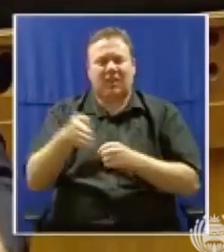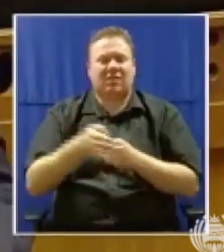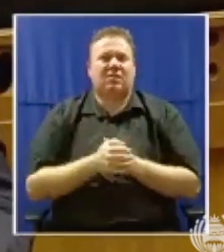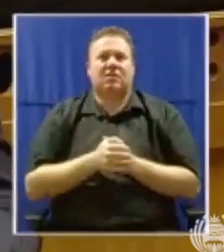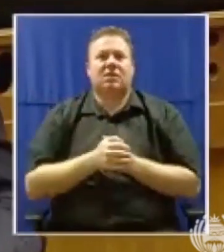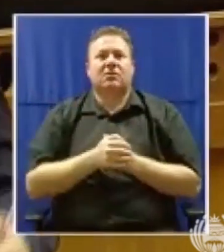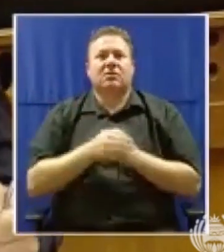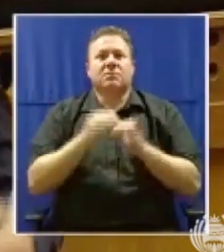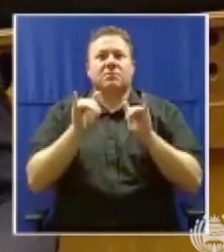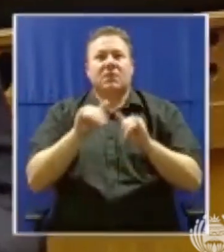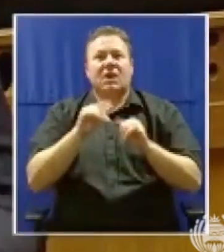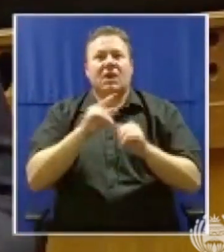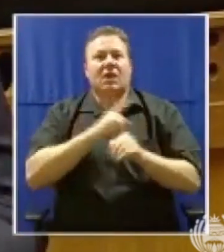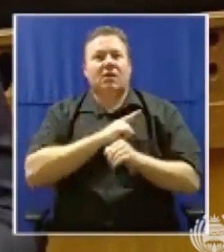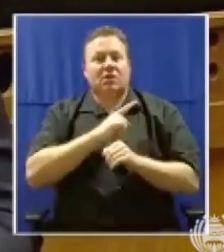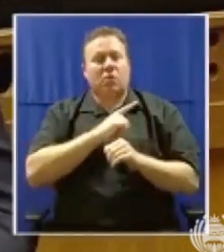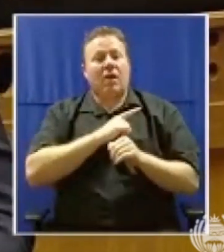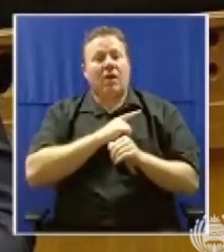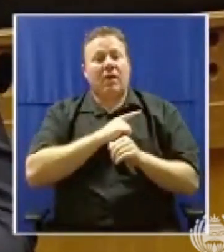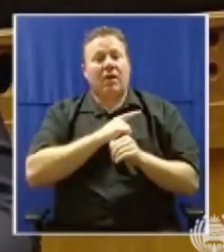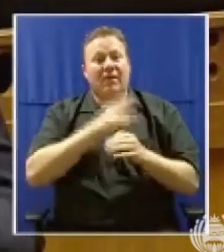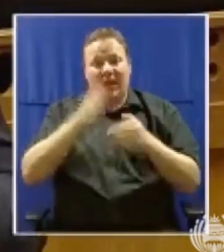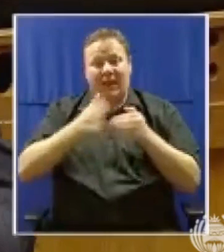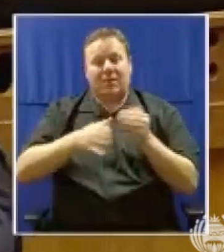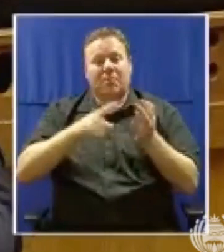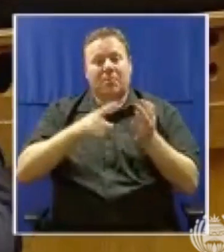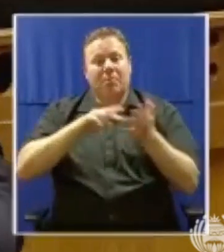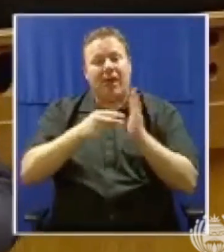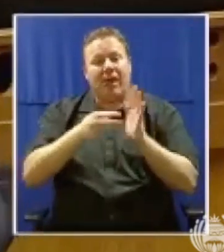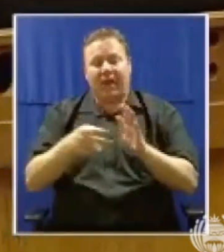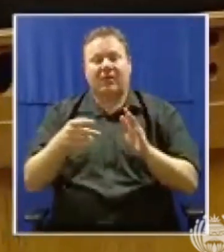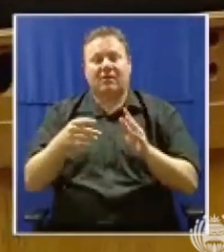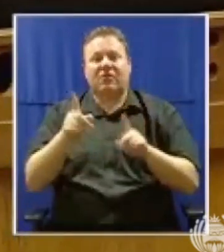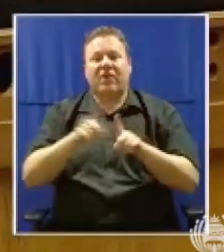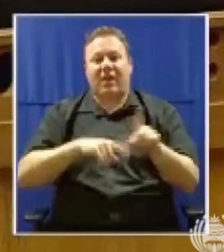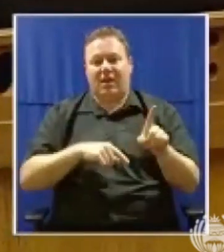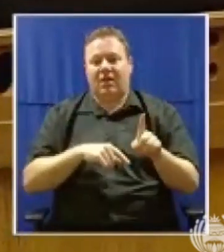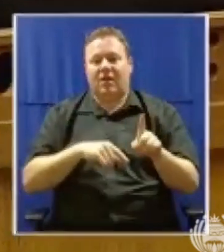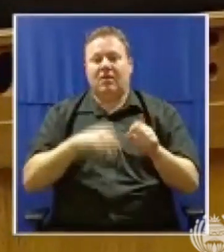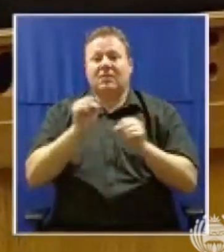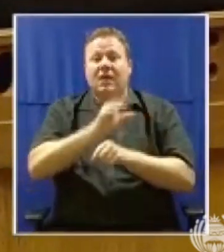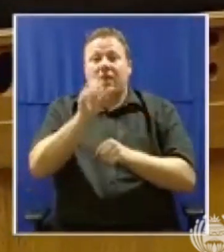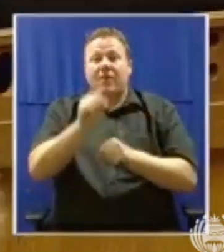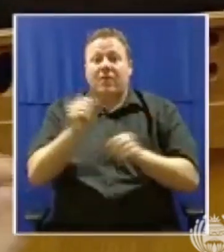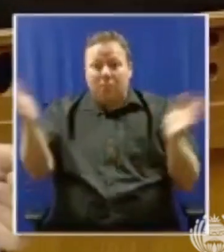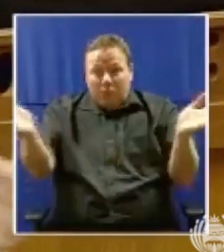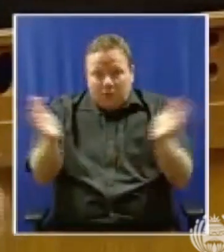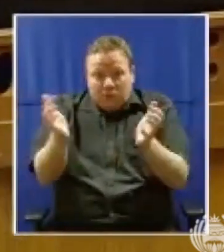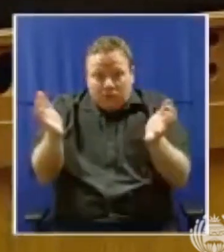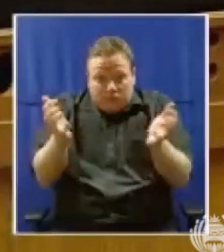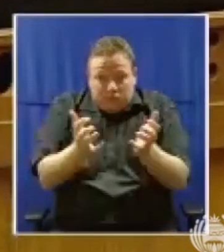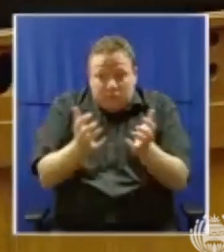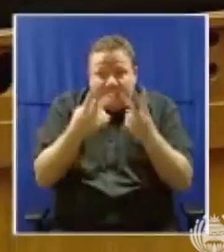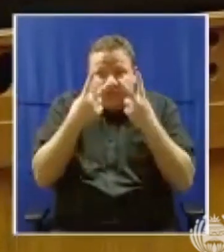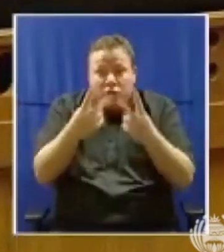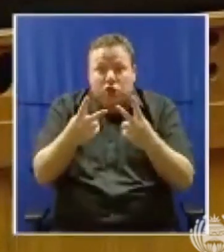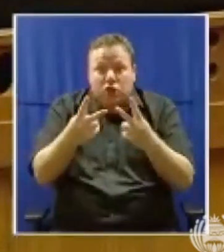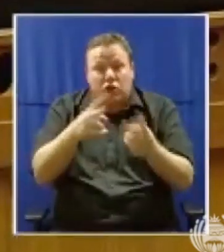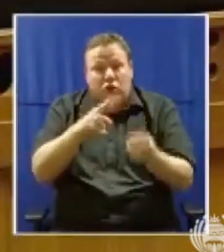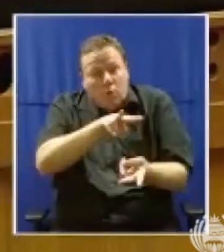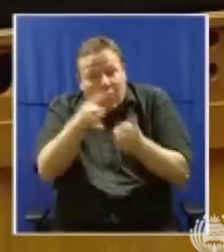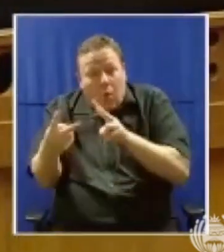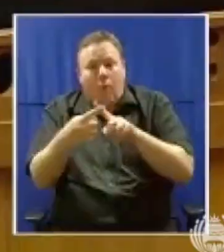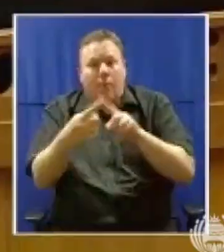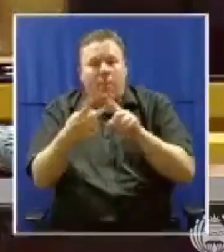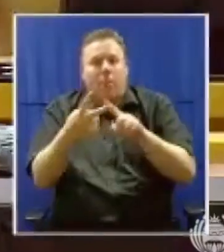end, your plan failed to bring South Africans together around a vision of growth and reform that pulls us